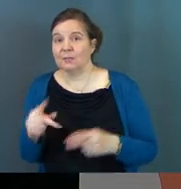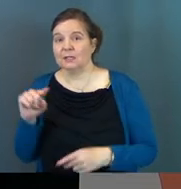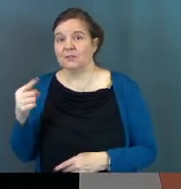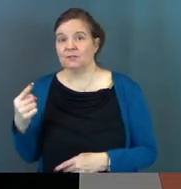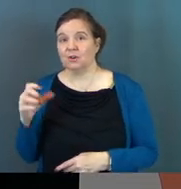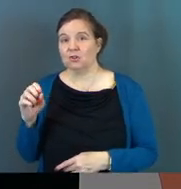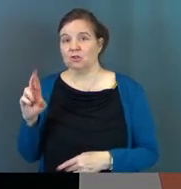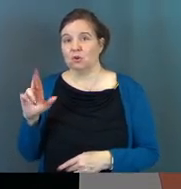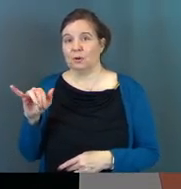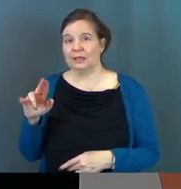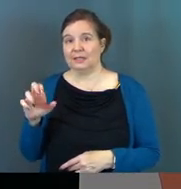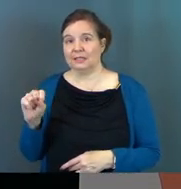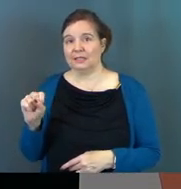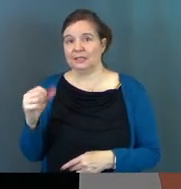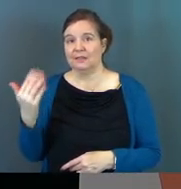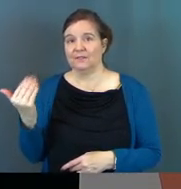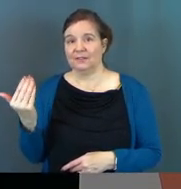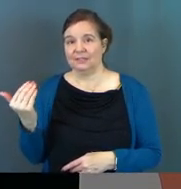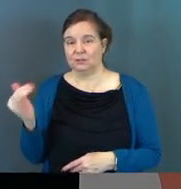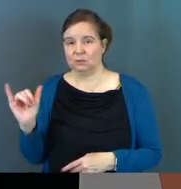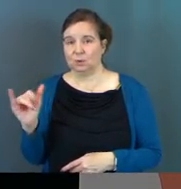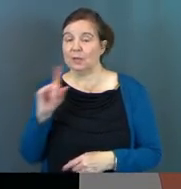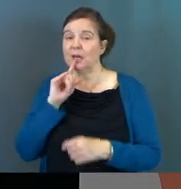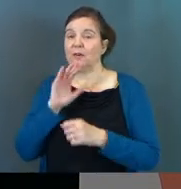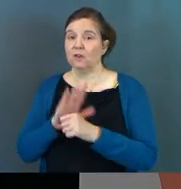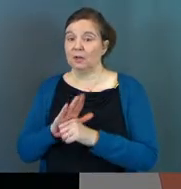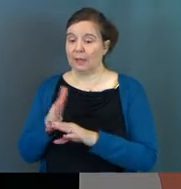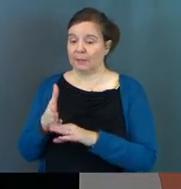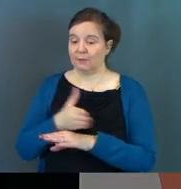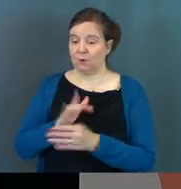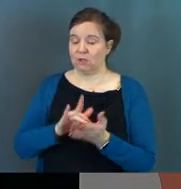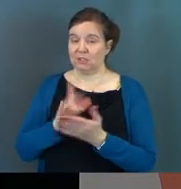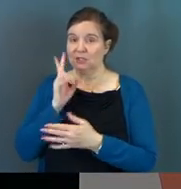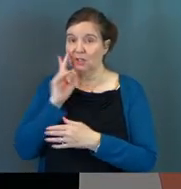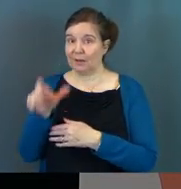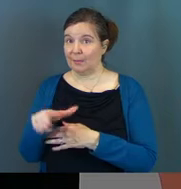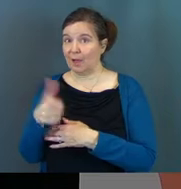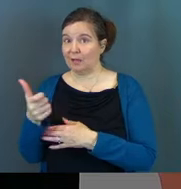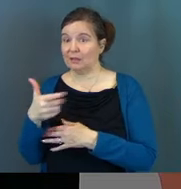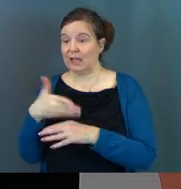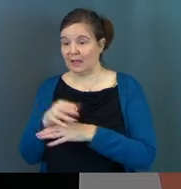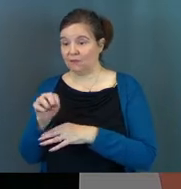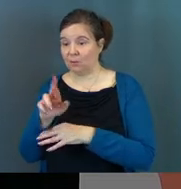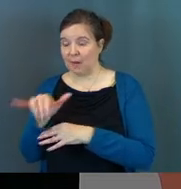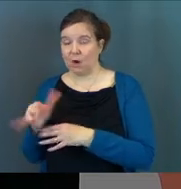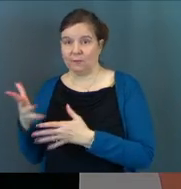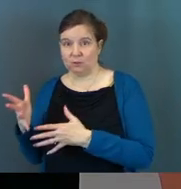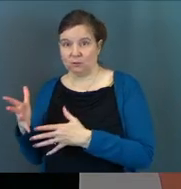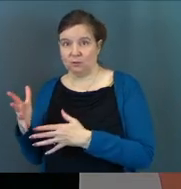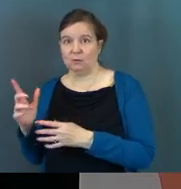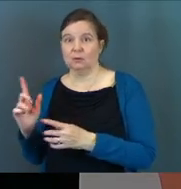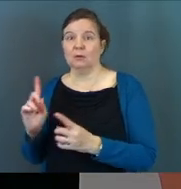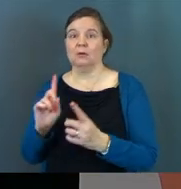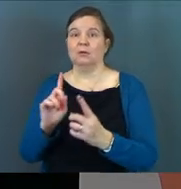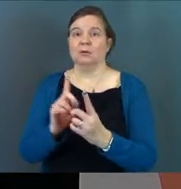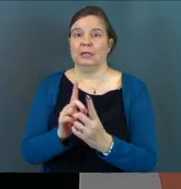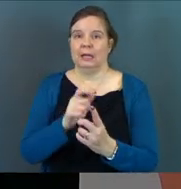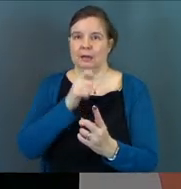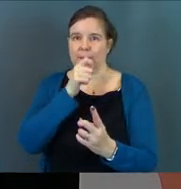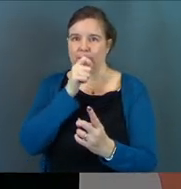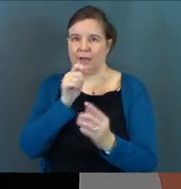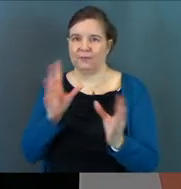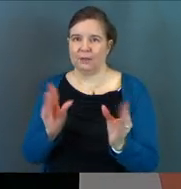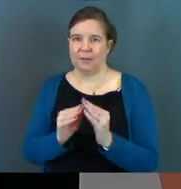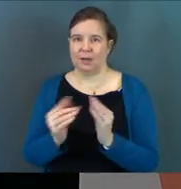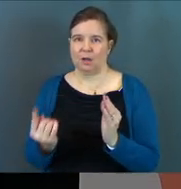Corinthians 15 as well. It affirms that before Jesus saw anybody else, after Mary, he had a private